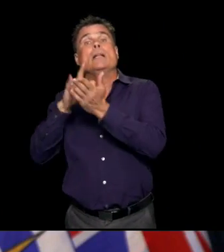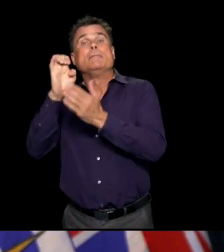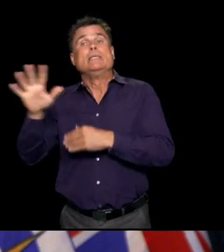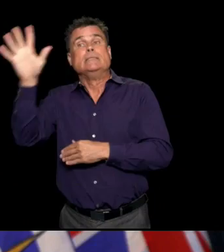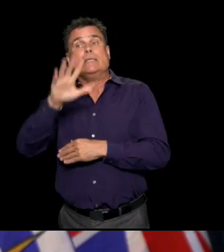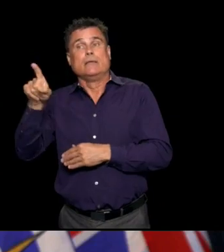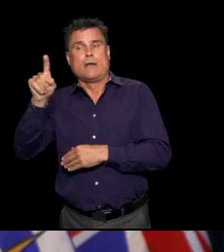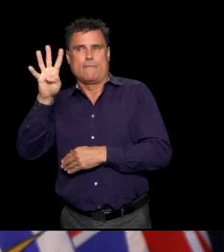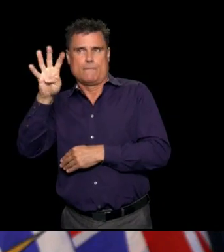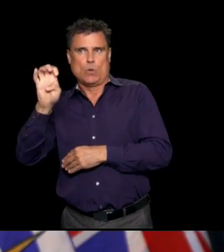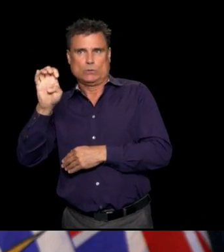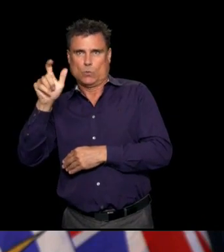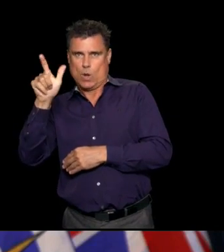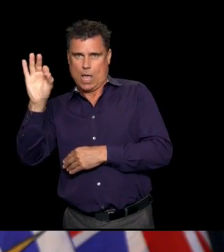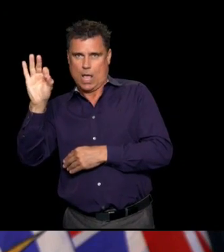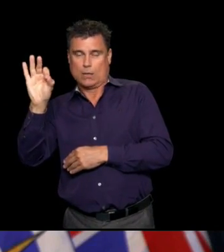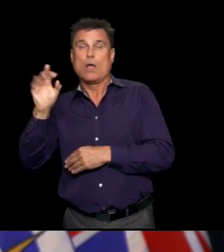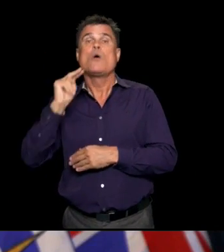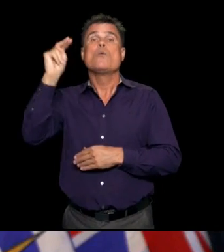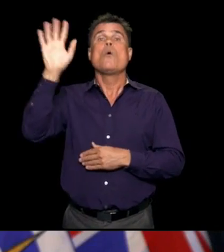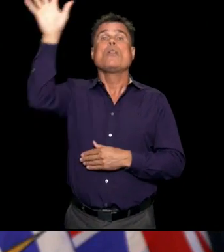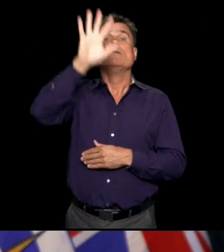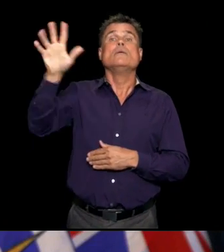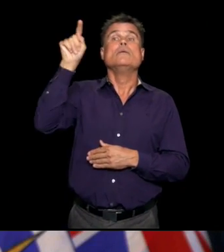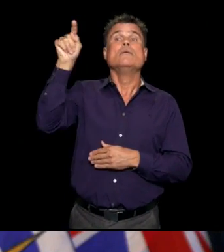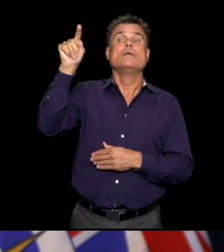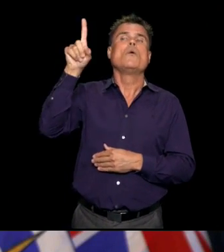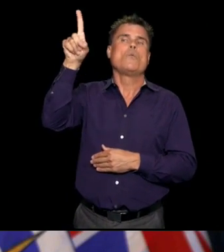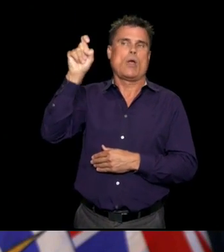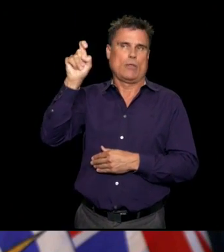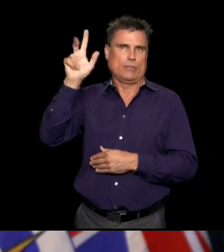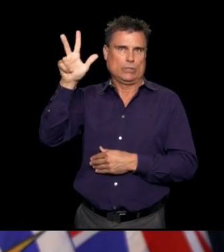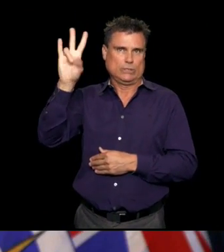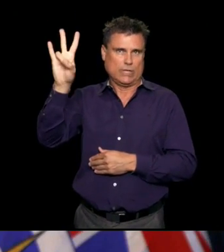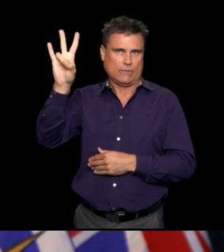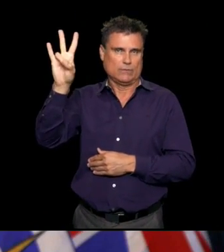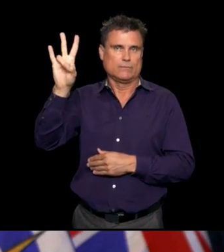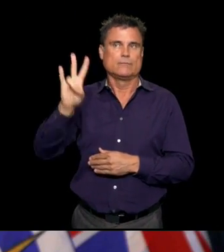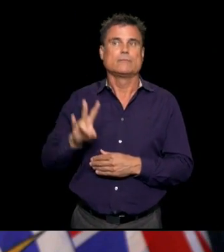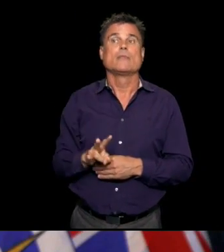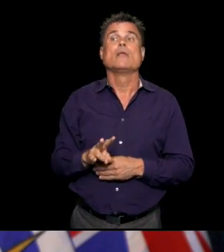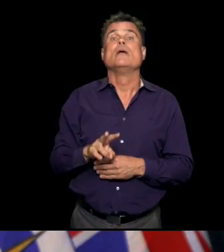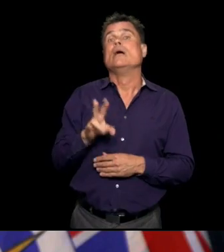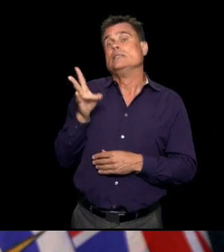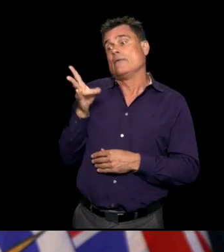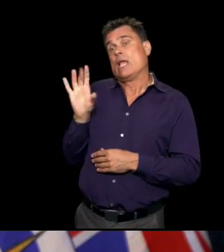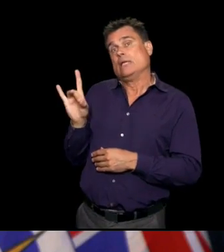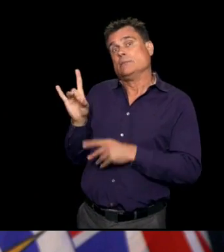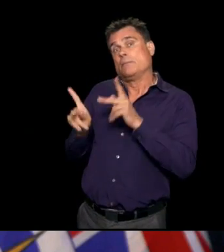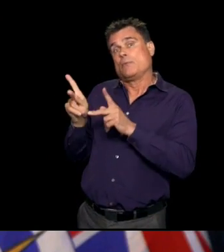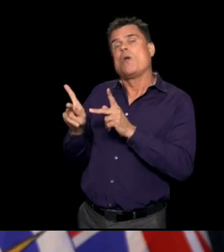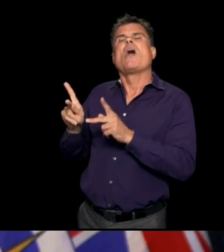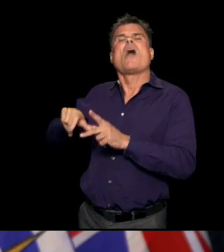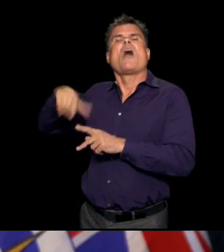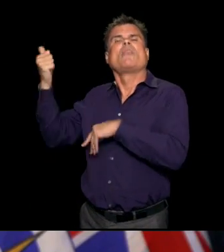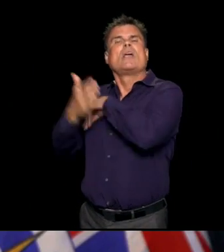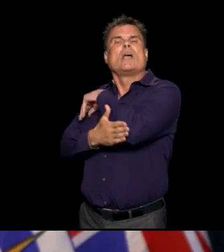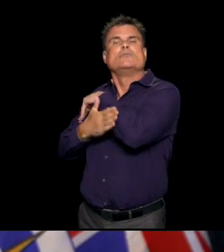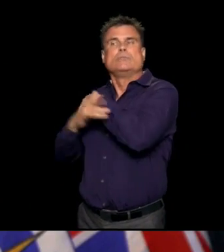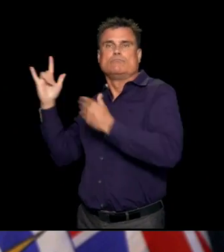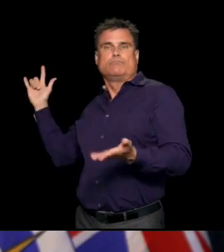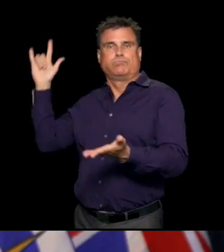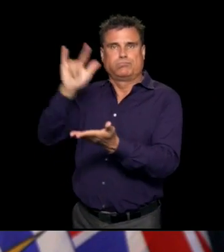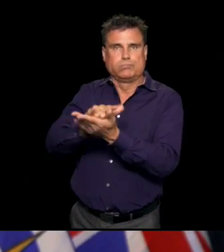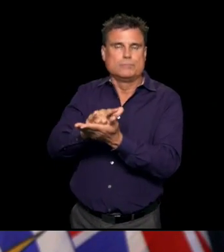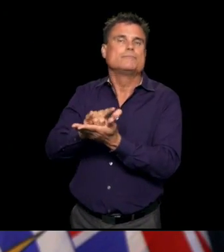Island Health Region, 429 people in Interior Health, 137 people in the Northern Health Region, and